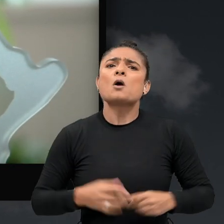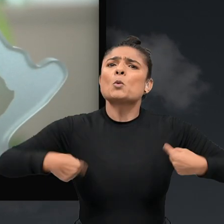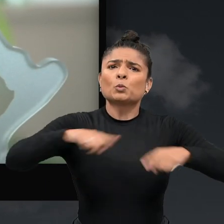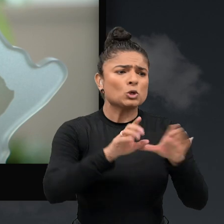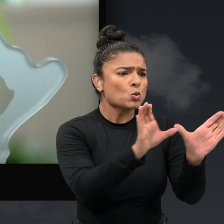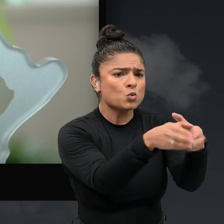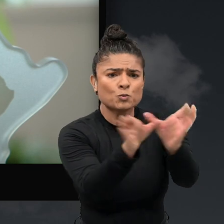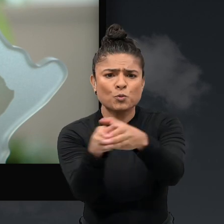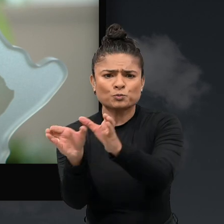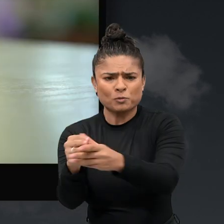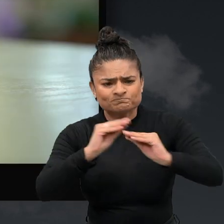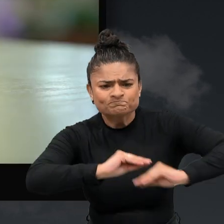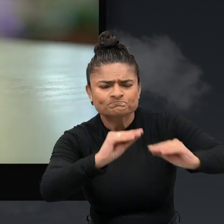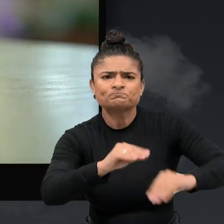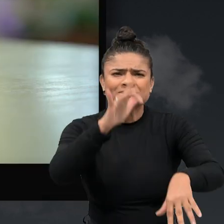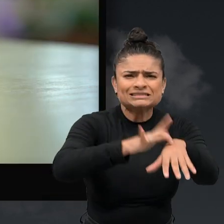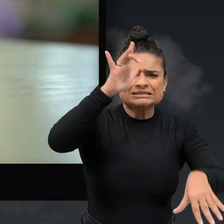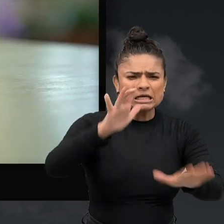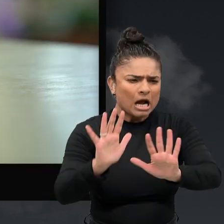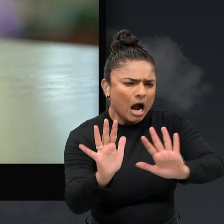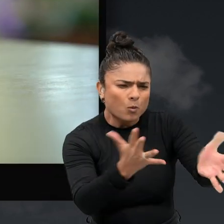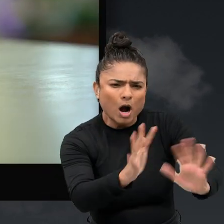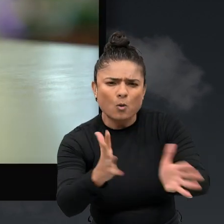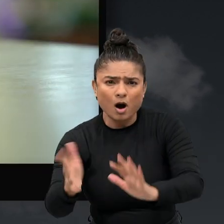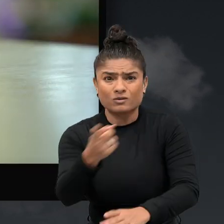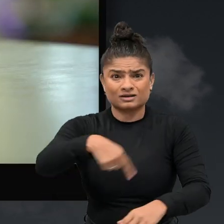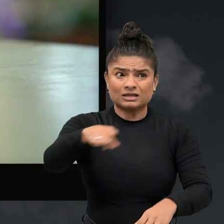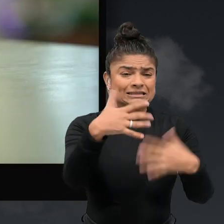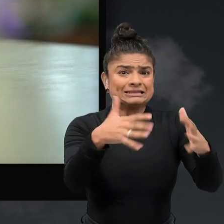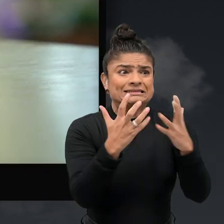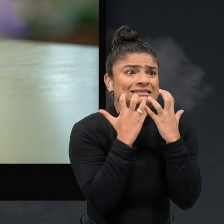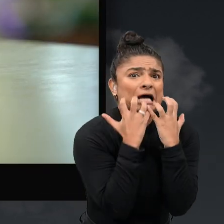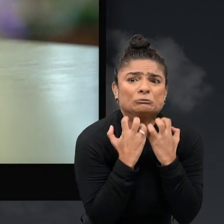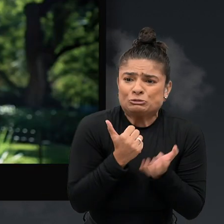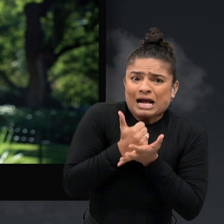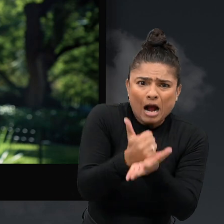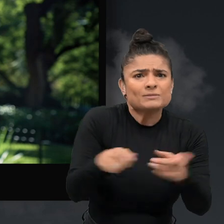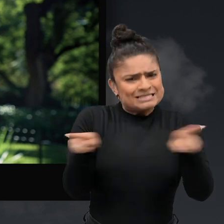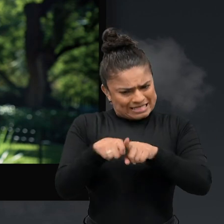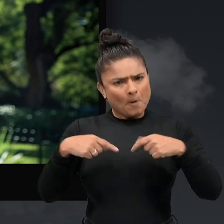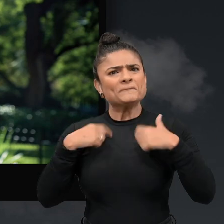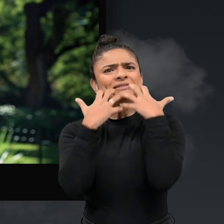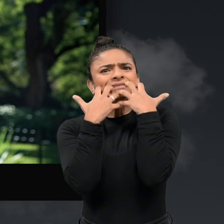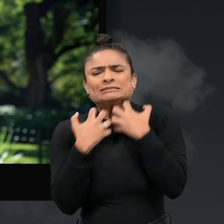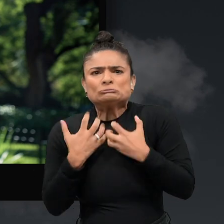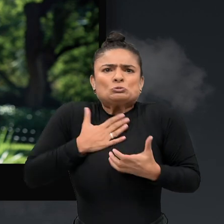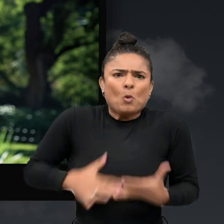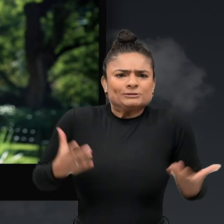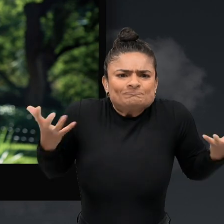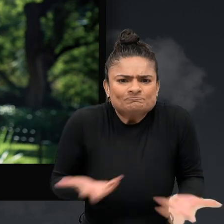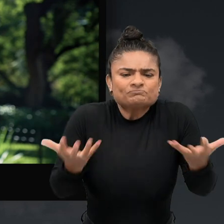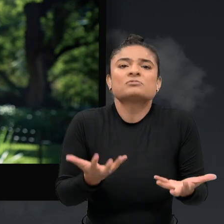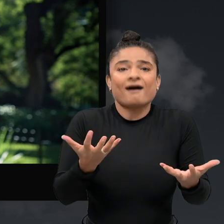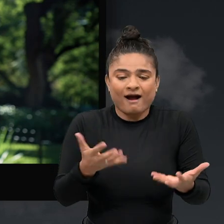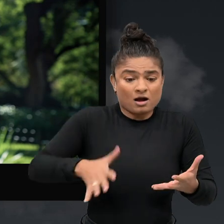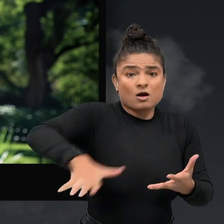We do sensitization in big groups of companies because we are desperate and I am desperate to ensure that people with disabilities are